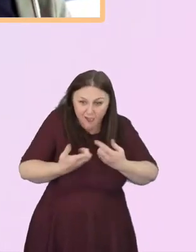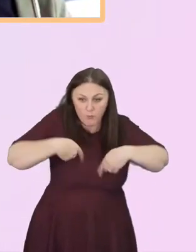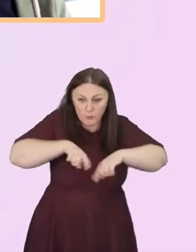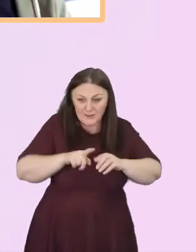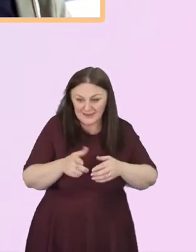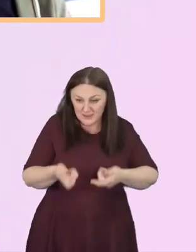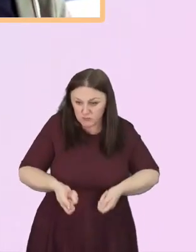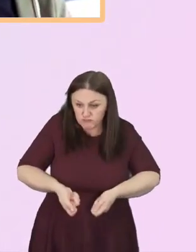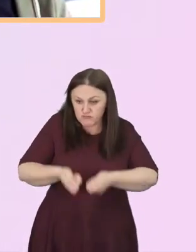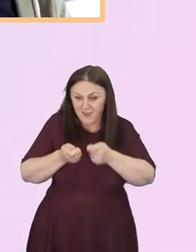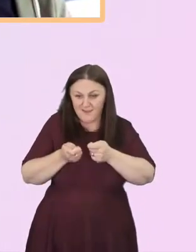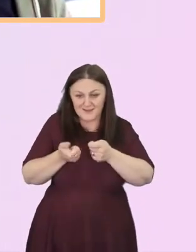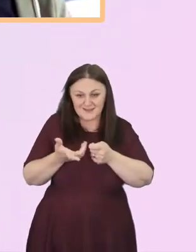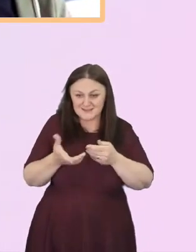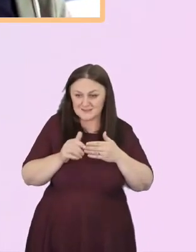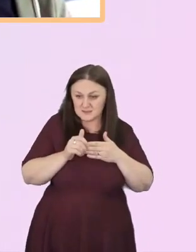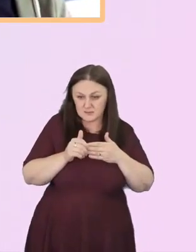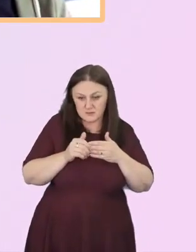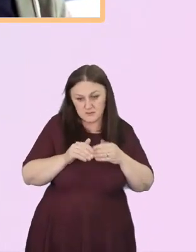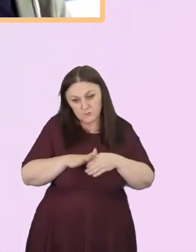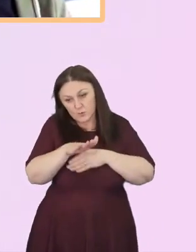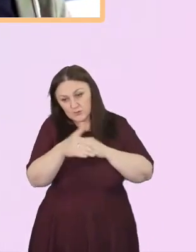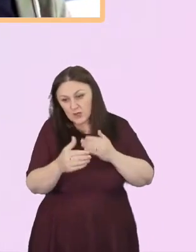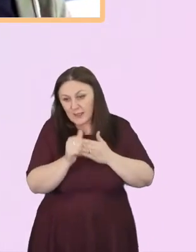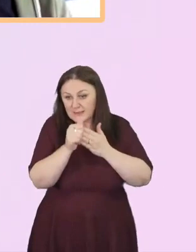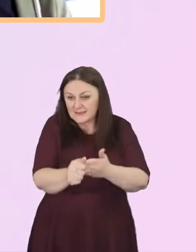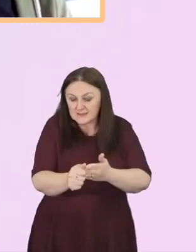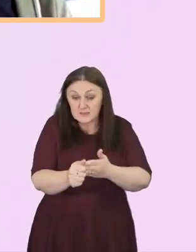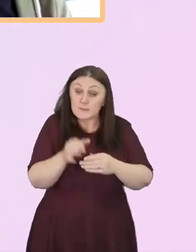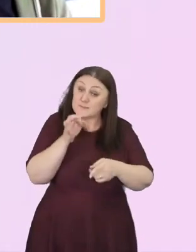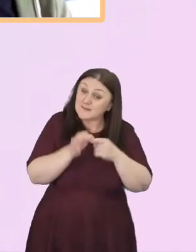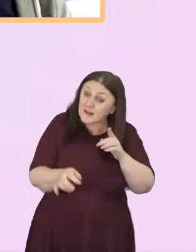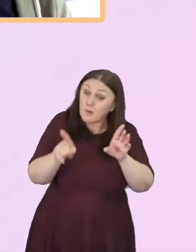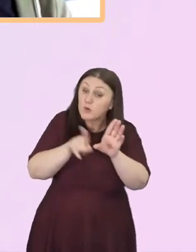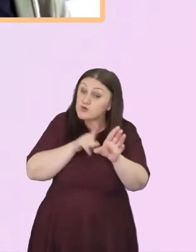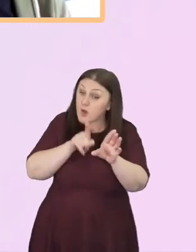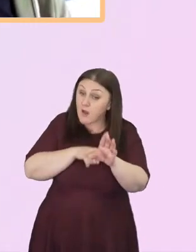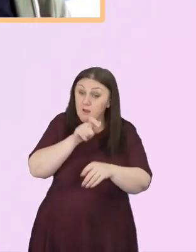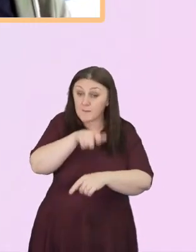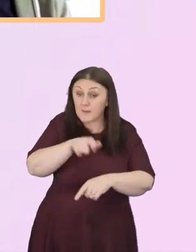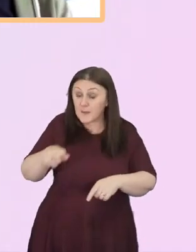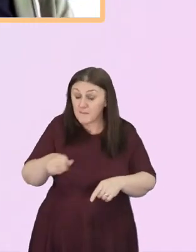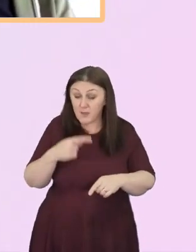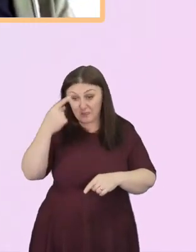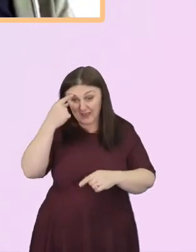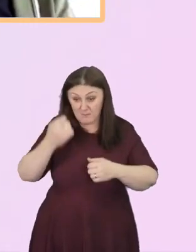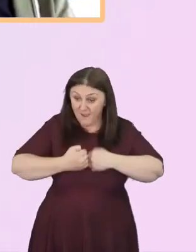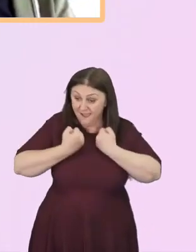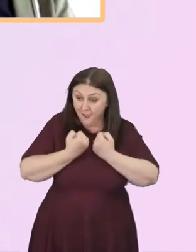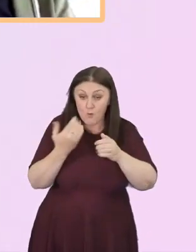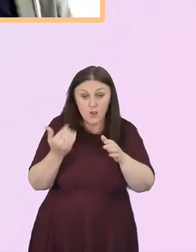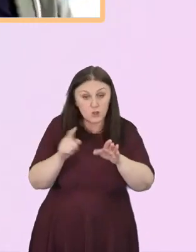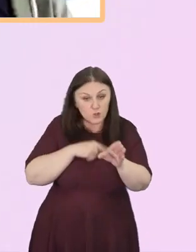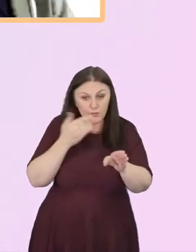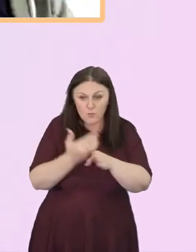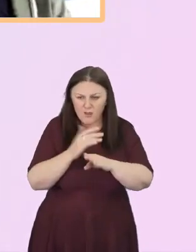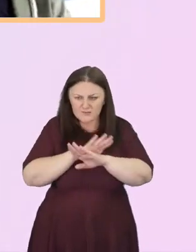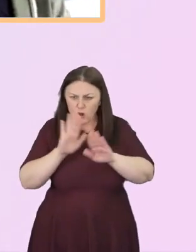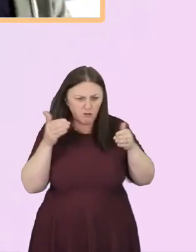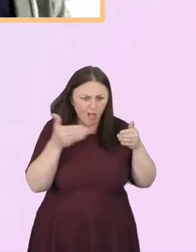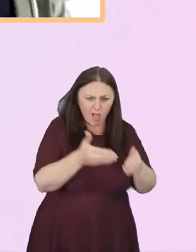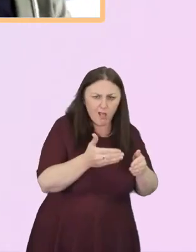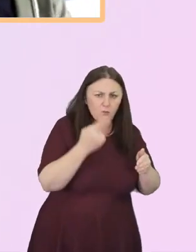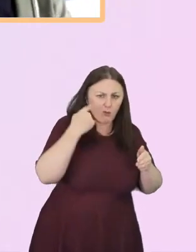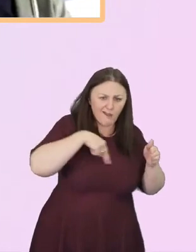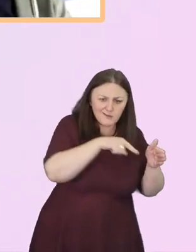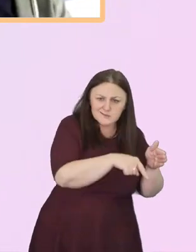terms of young people, making sure that our youth work as well is not white centric. So,